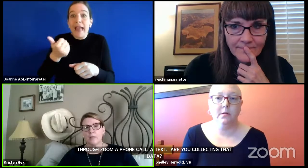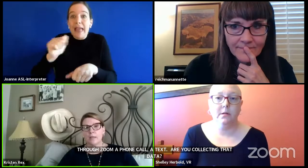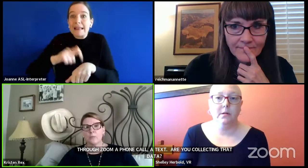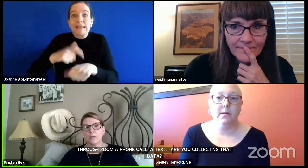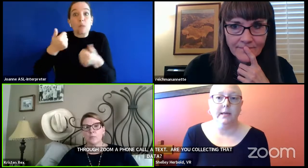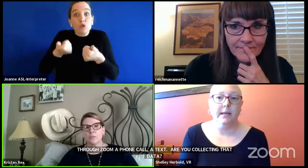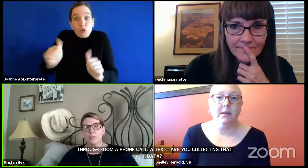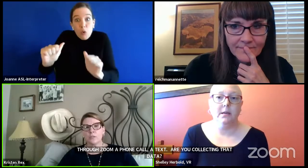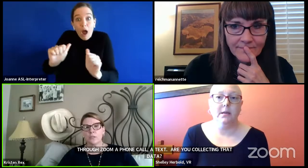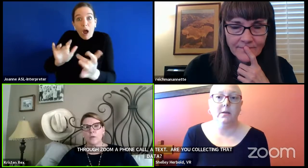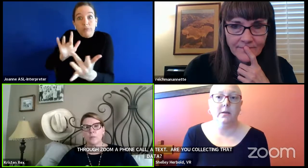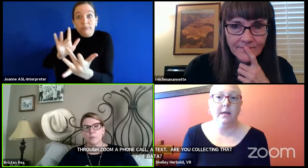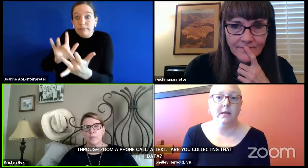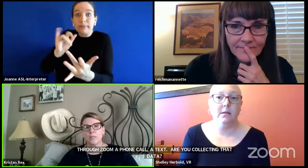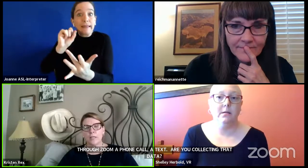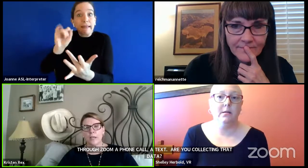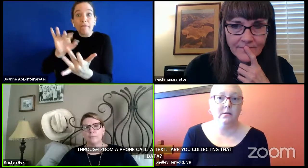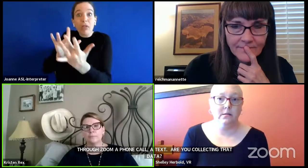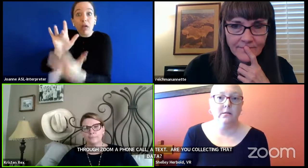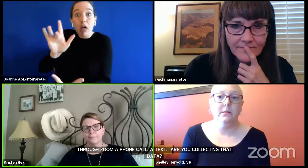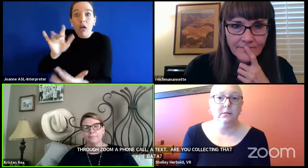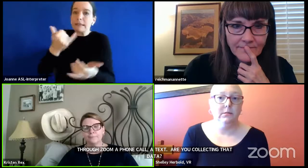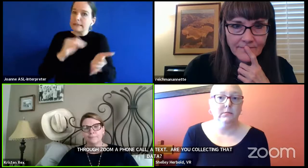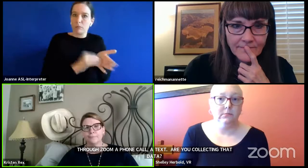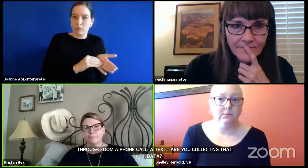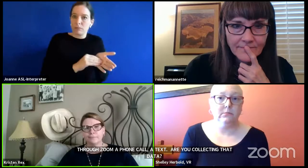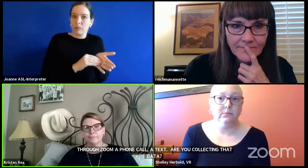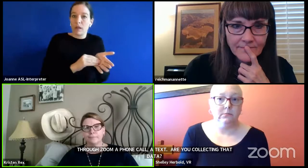documenting that because we're still showing that we're reaching out.